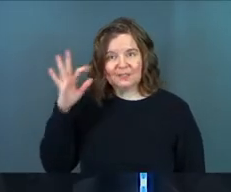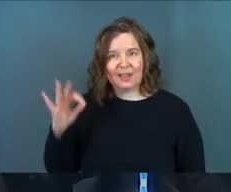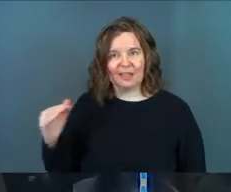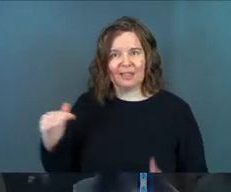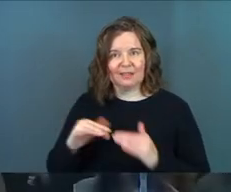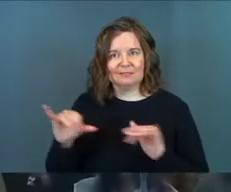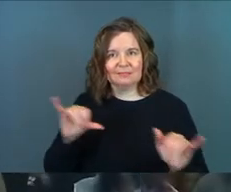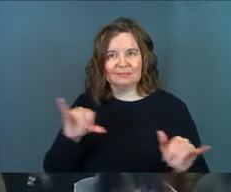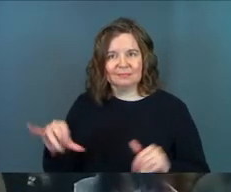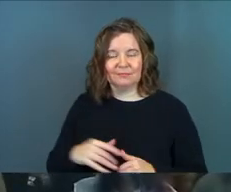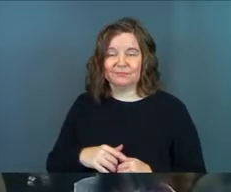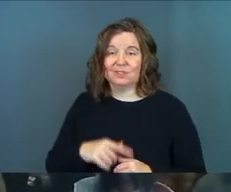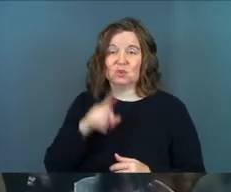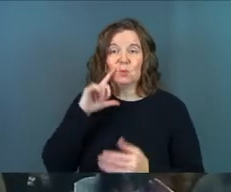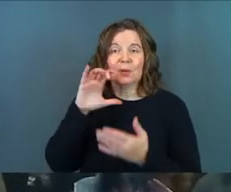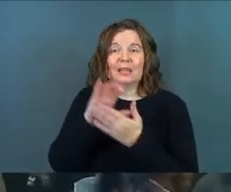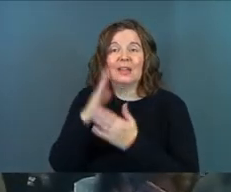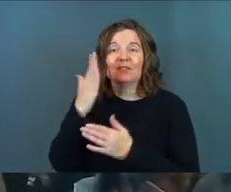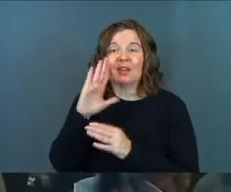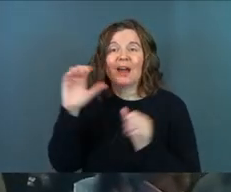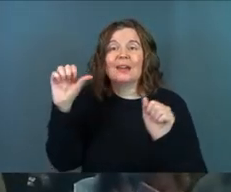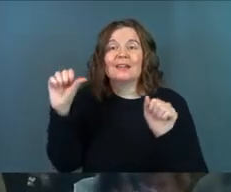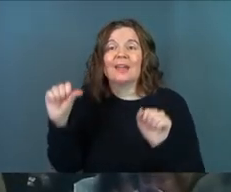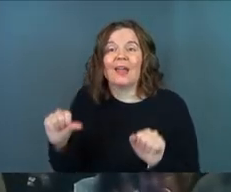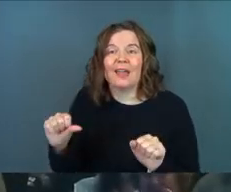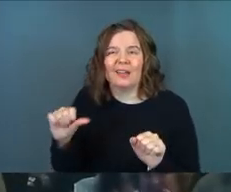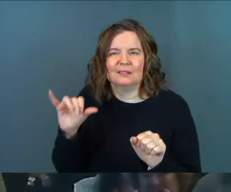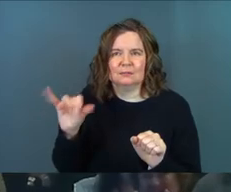faith to just believe that God can.